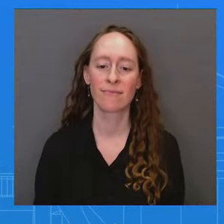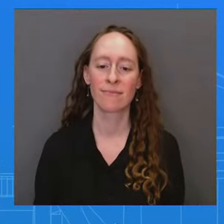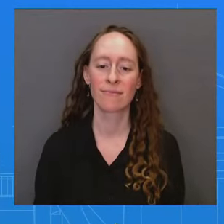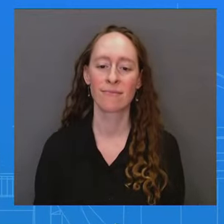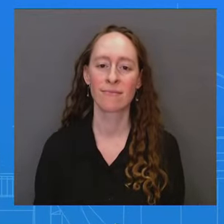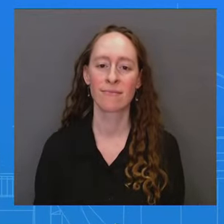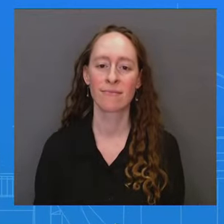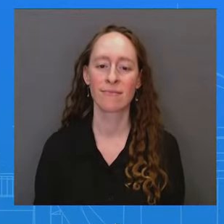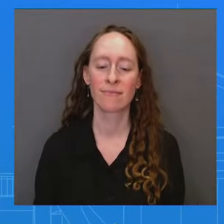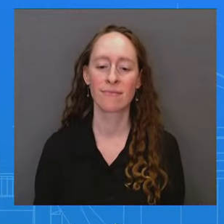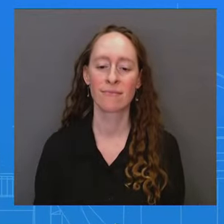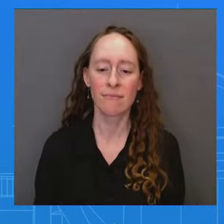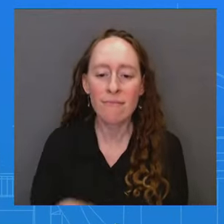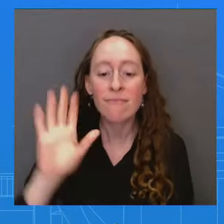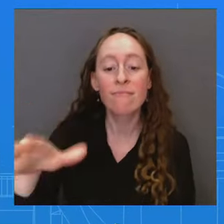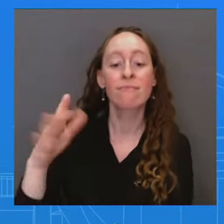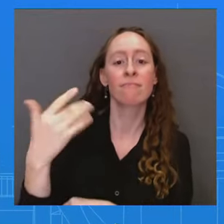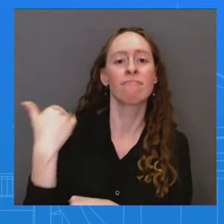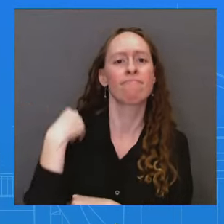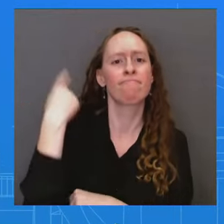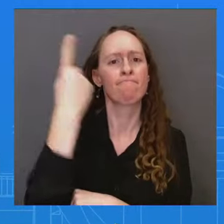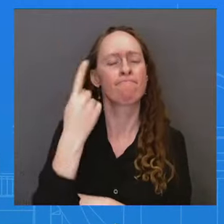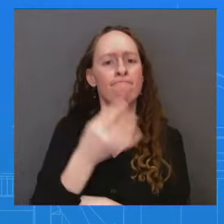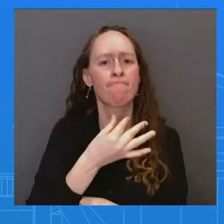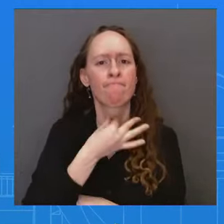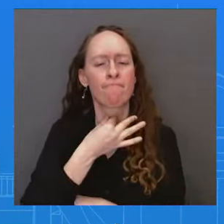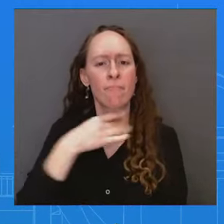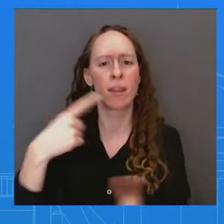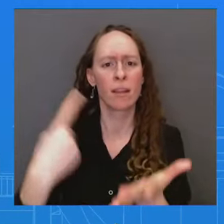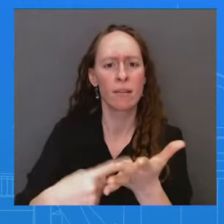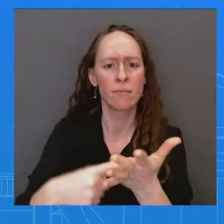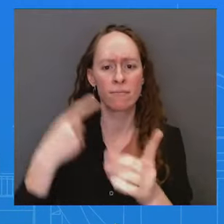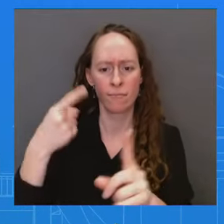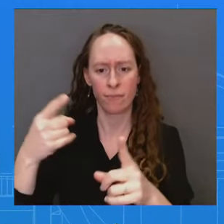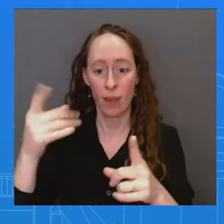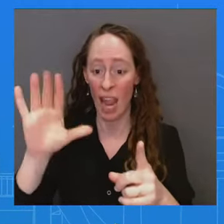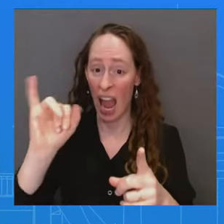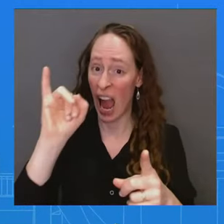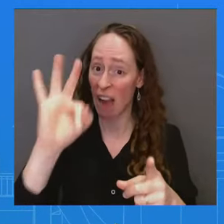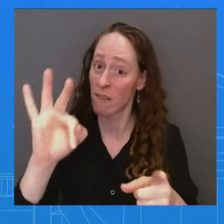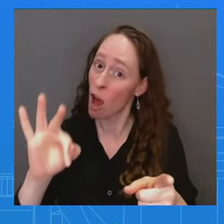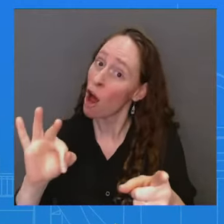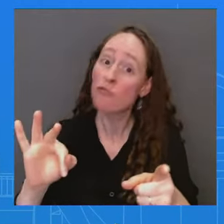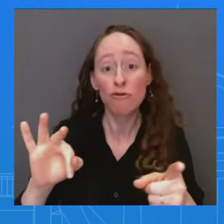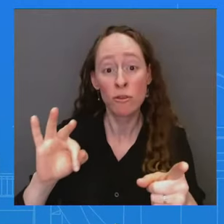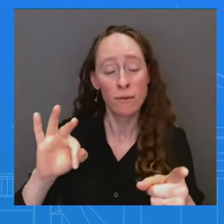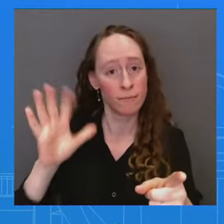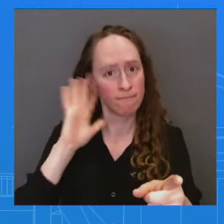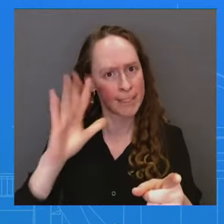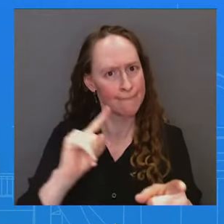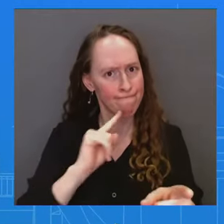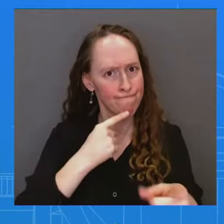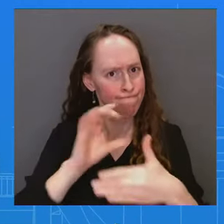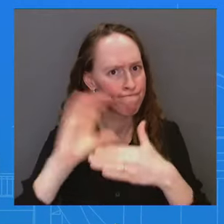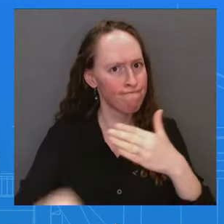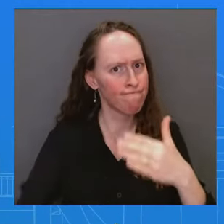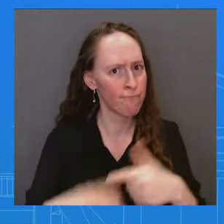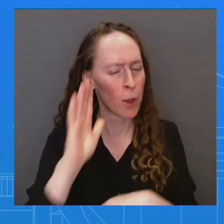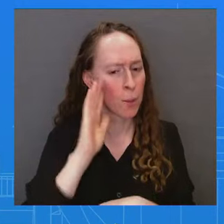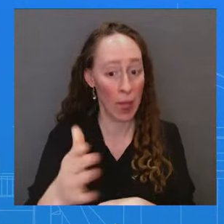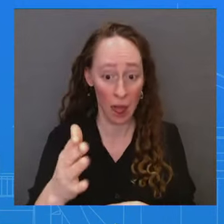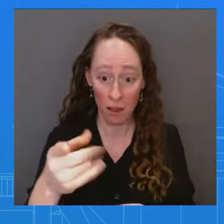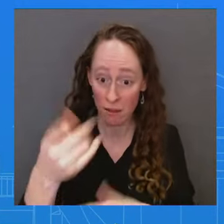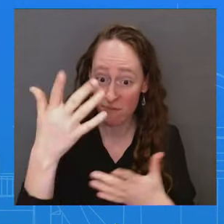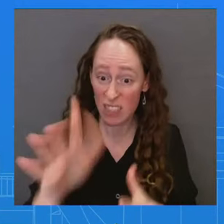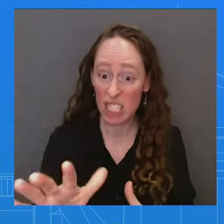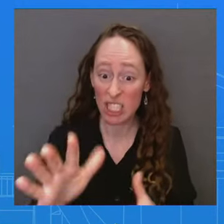without a response and that the response would be bigger than the recent strike? Secretary I'm not going to speculate about potential future military operations one way